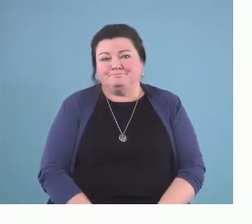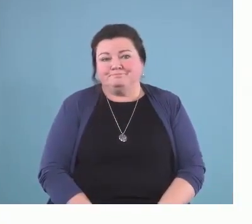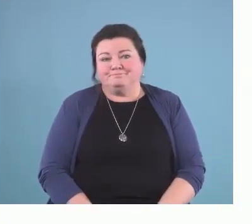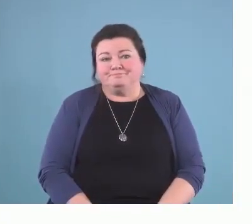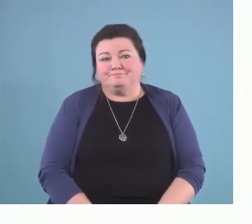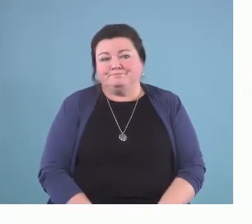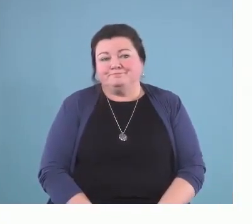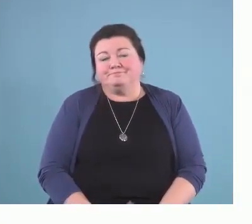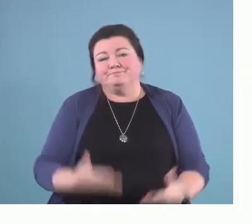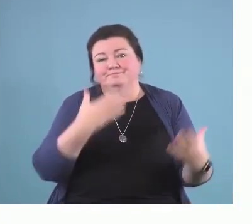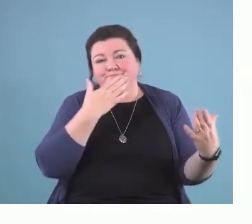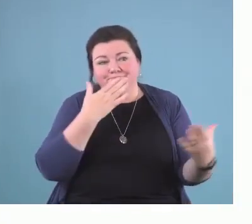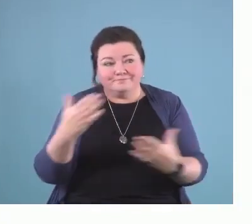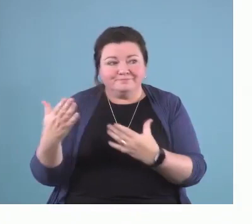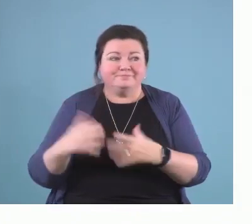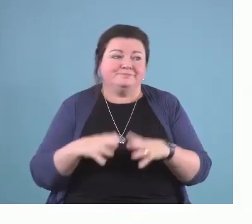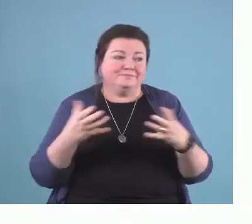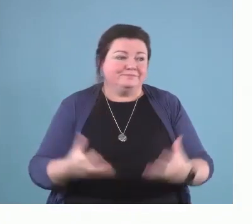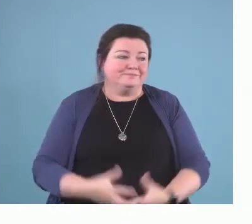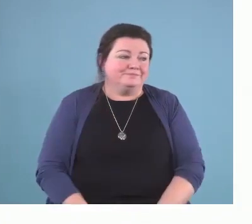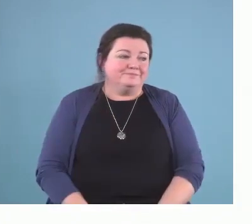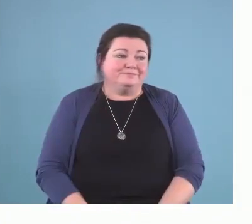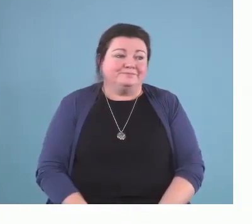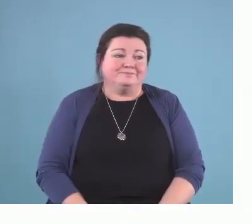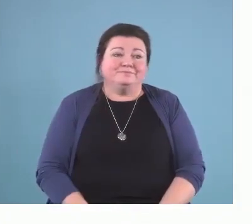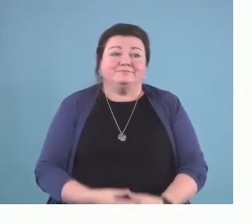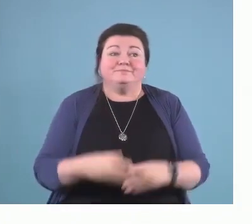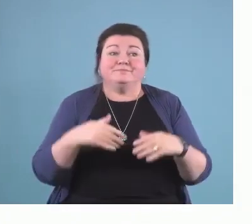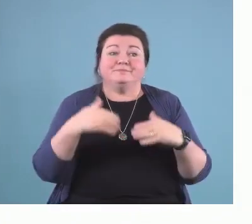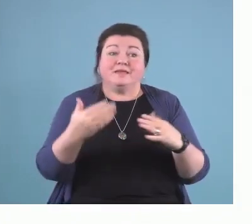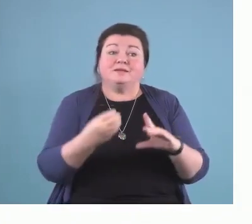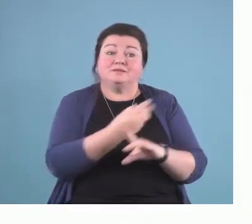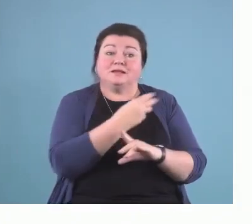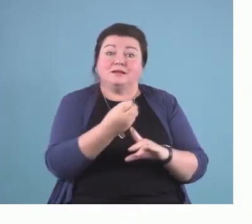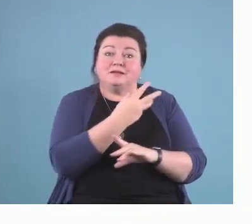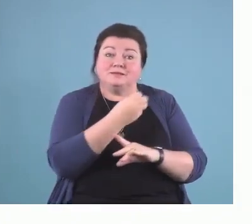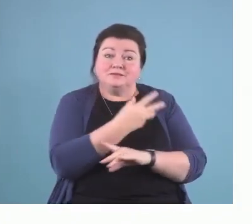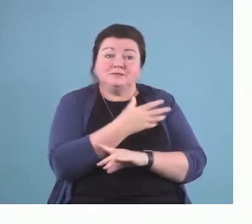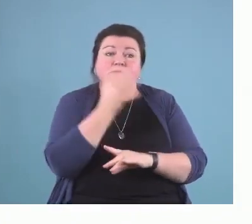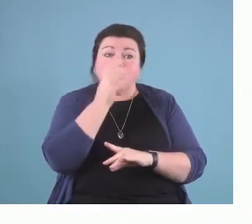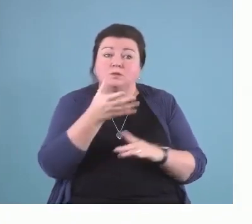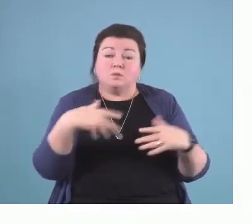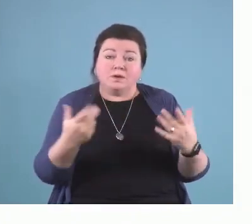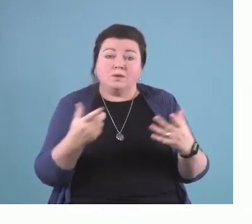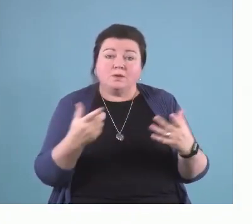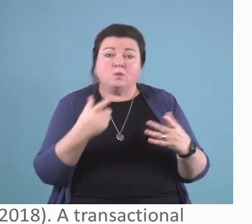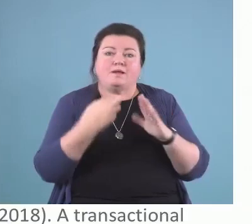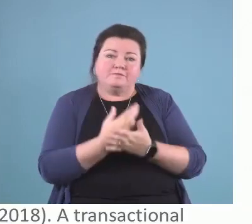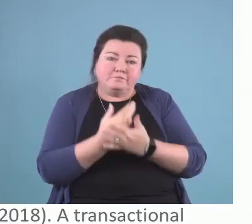Thank you very much. The next couple of slides, which I think you'll get these handouts, will have some references